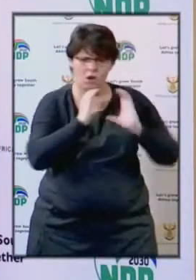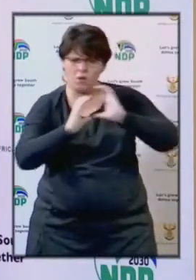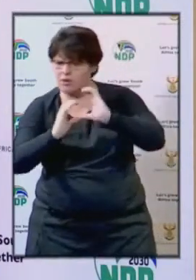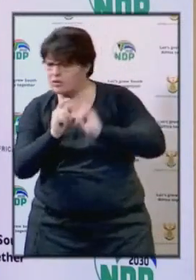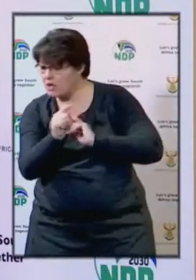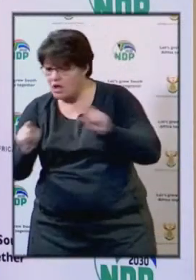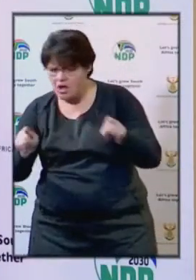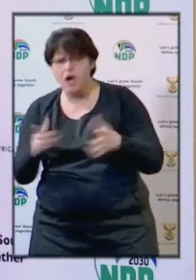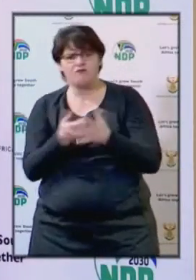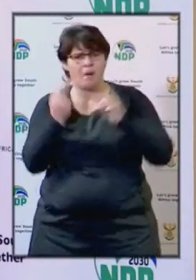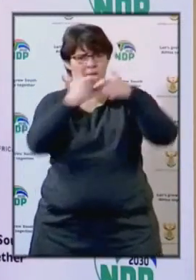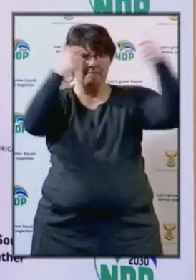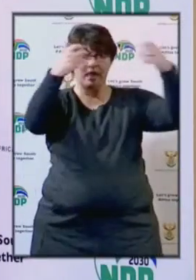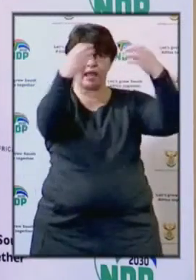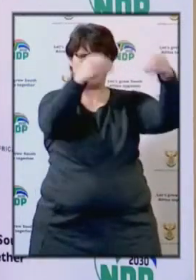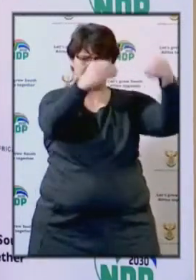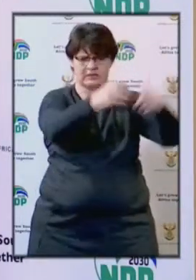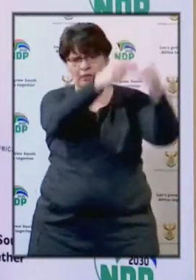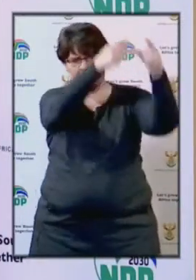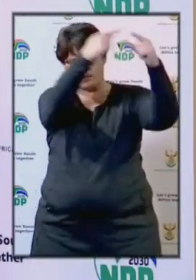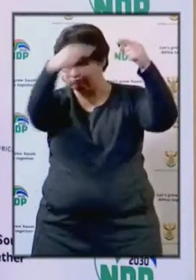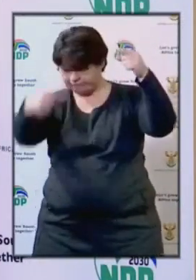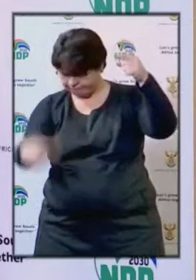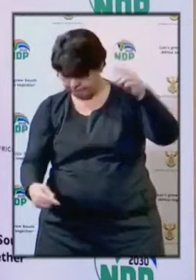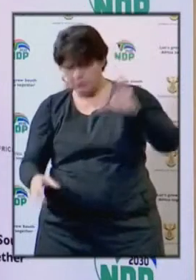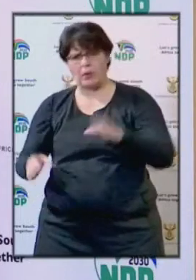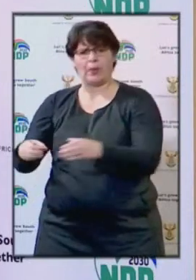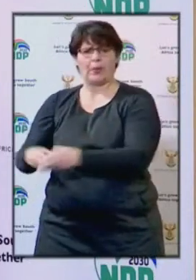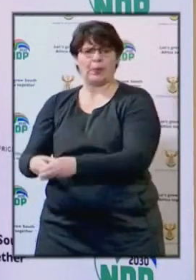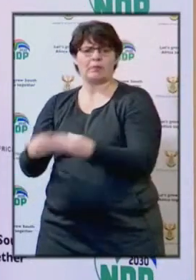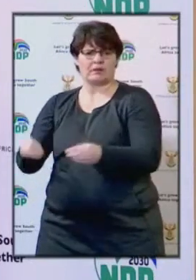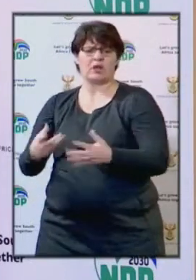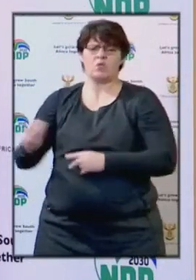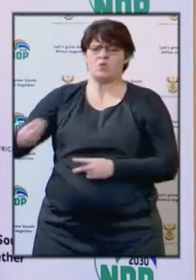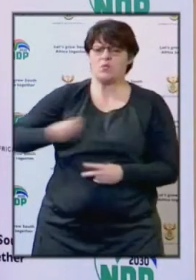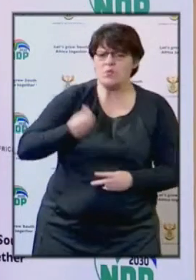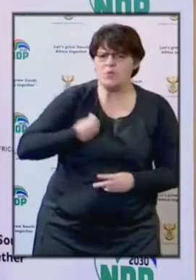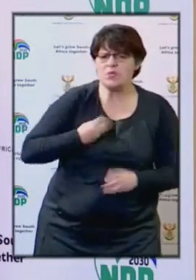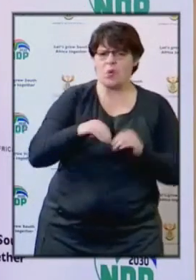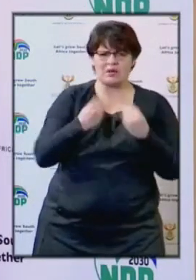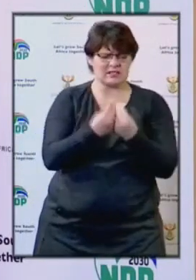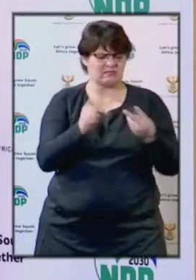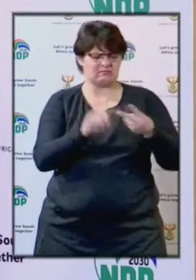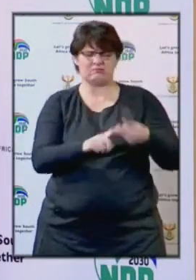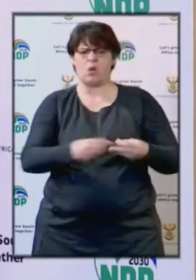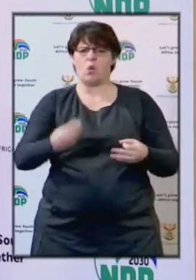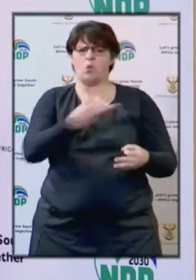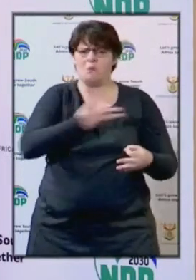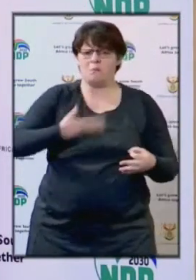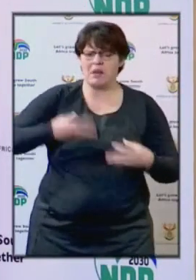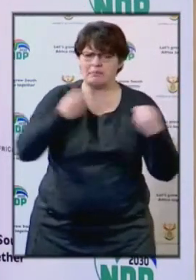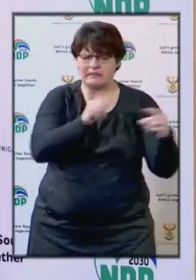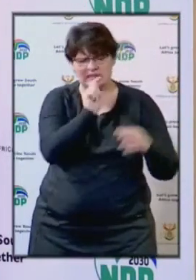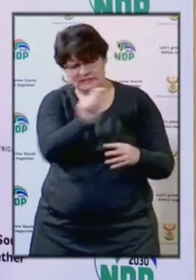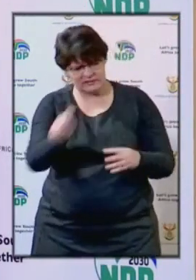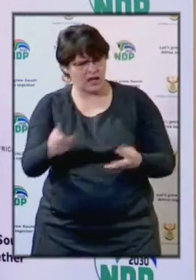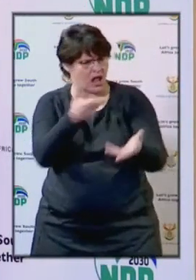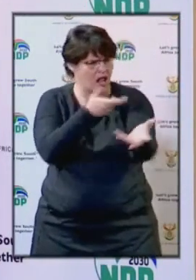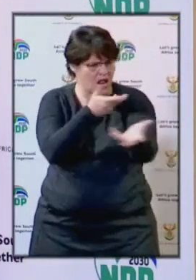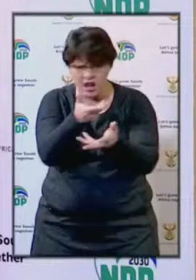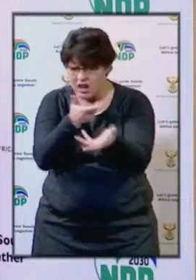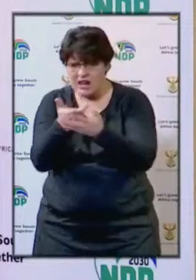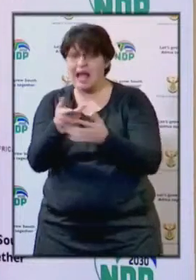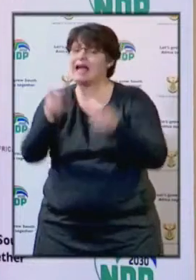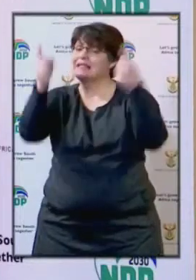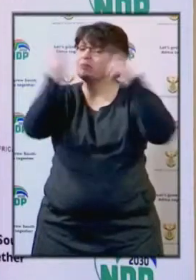sector from large businesses to small businesses, youth-run organizations and women-run businesses, including those